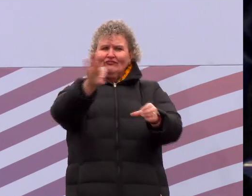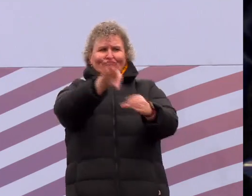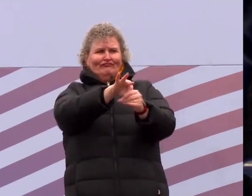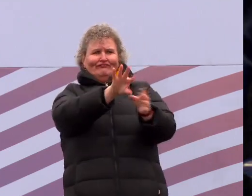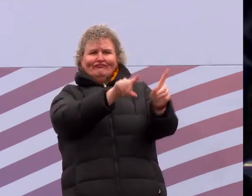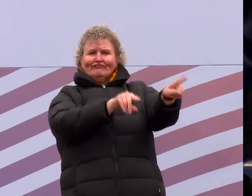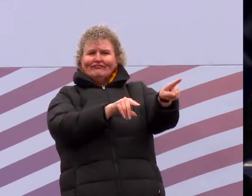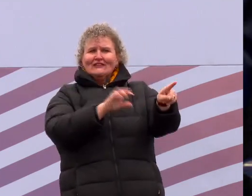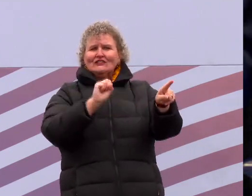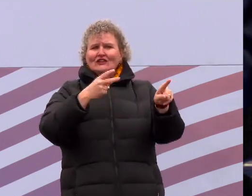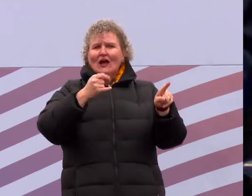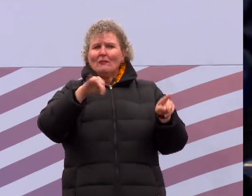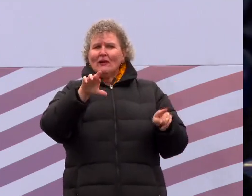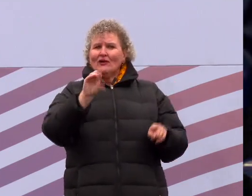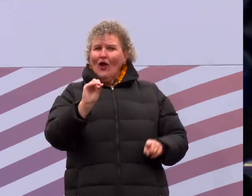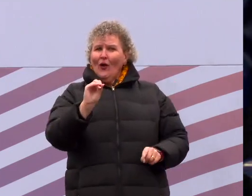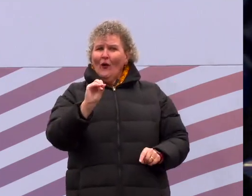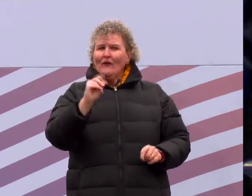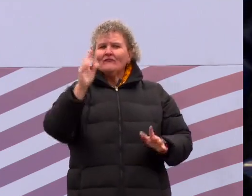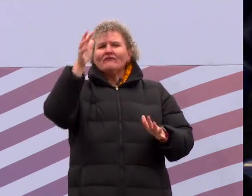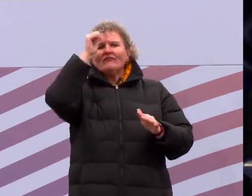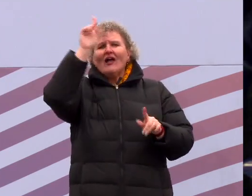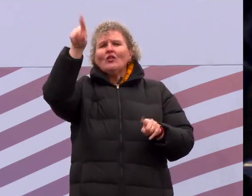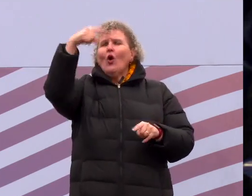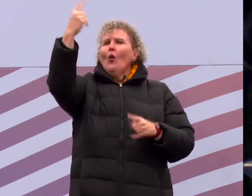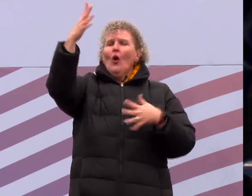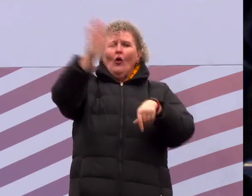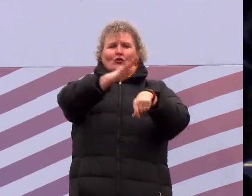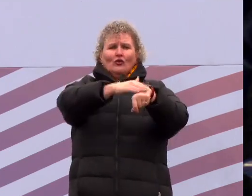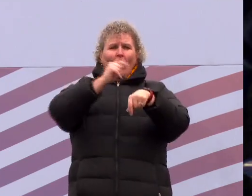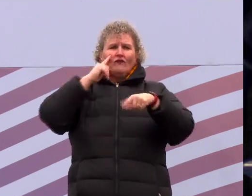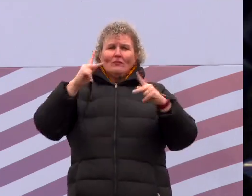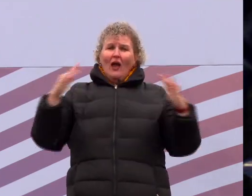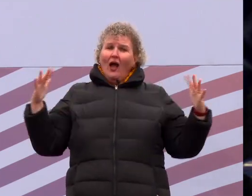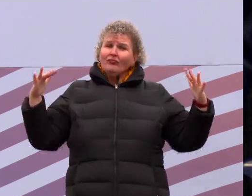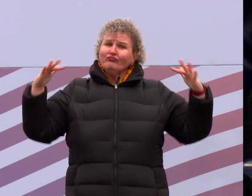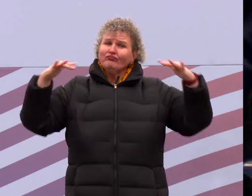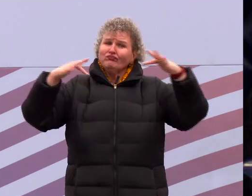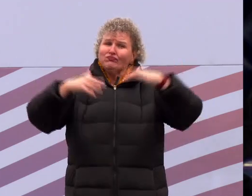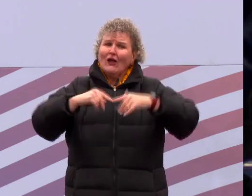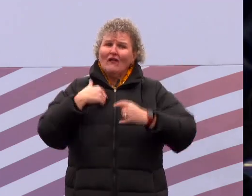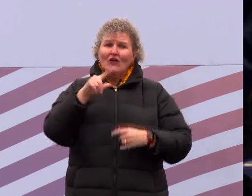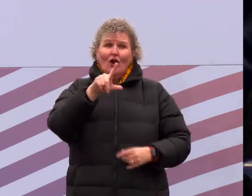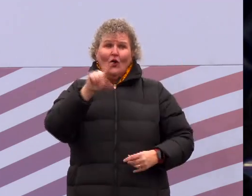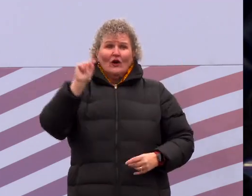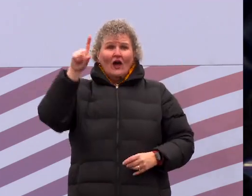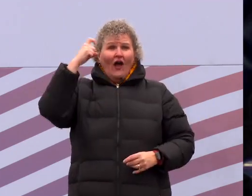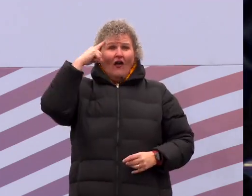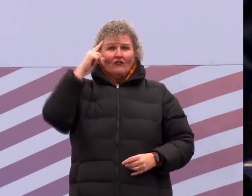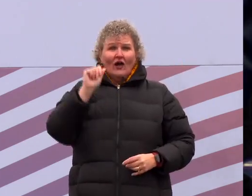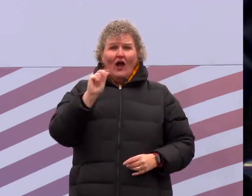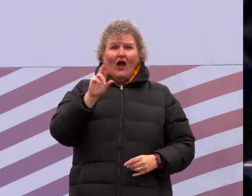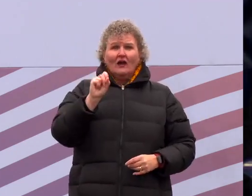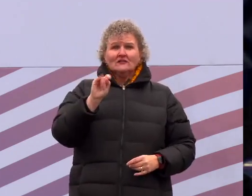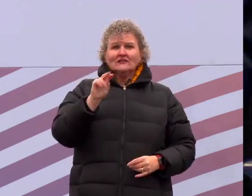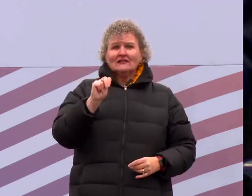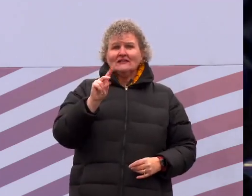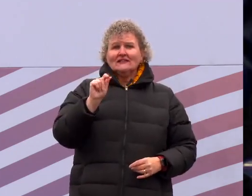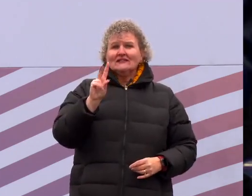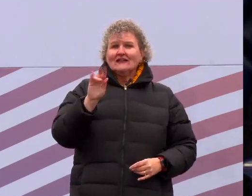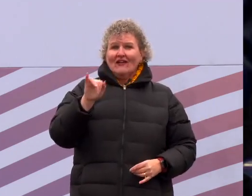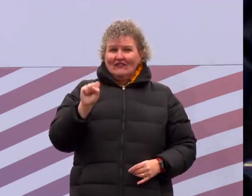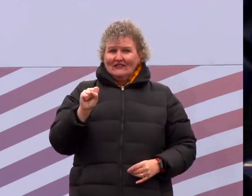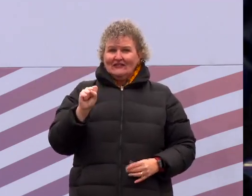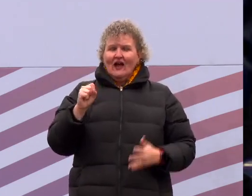Father, could have called and assembled in this place our now Lieutenant Governor Austin Davis. Father, as you instructed Joshua